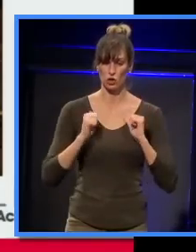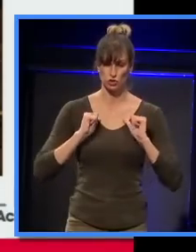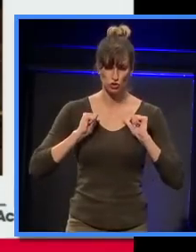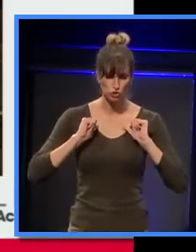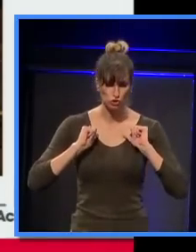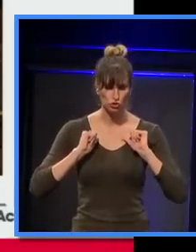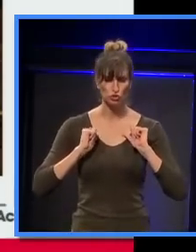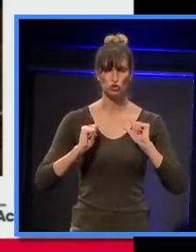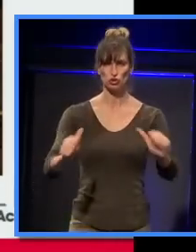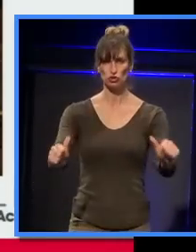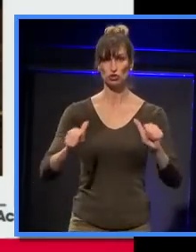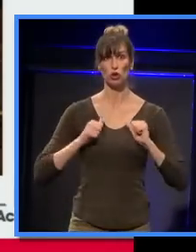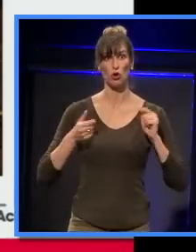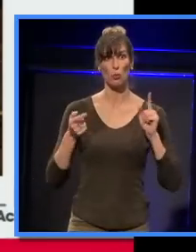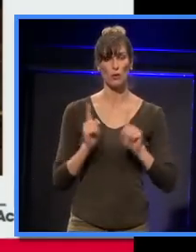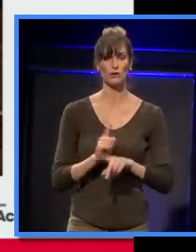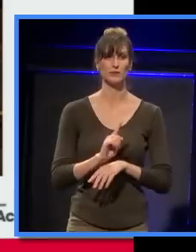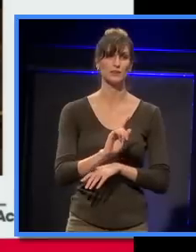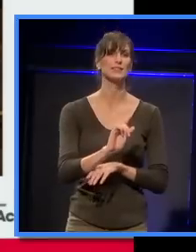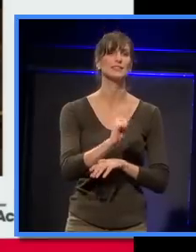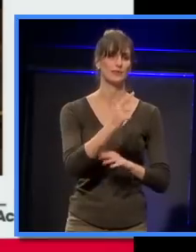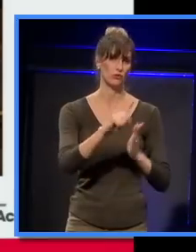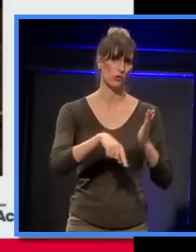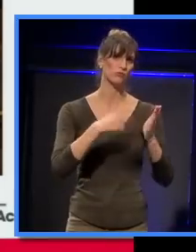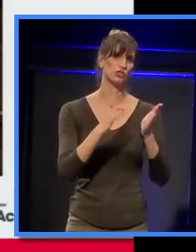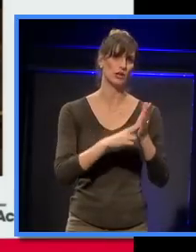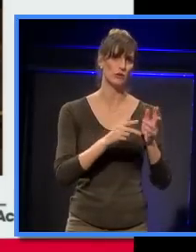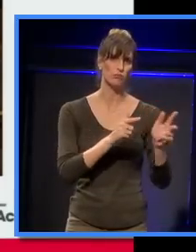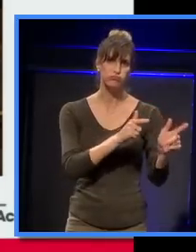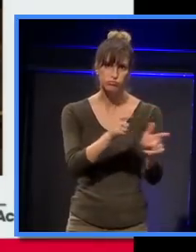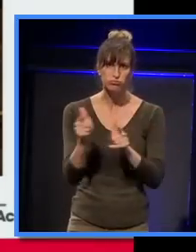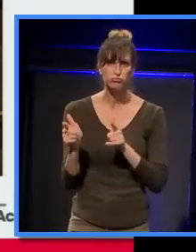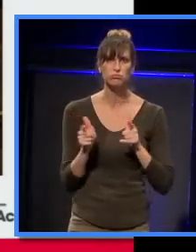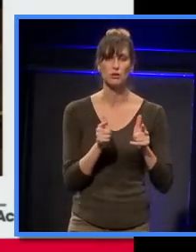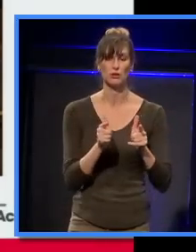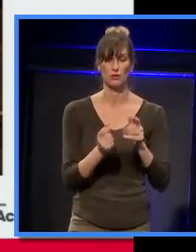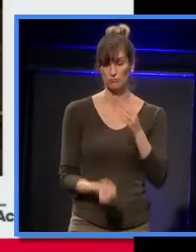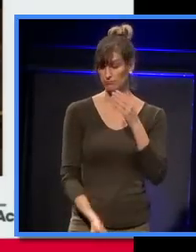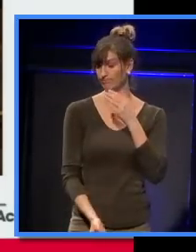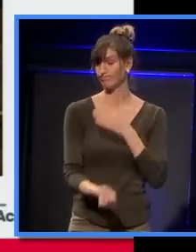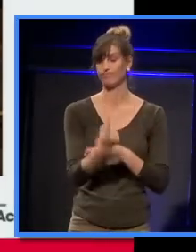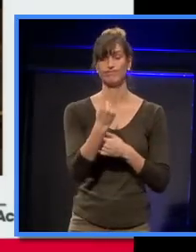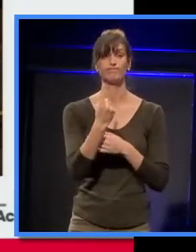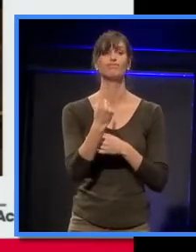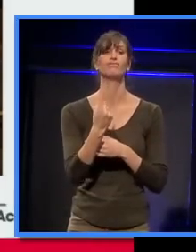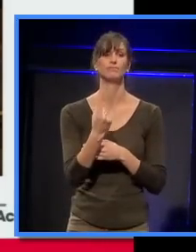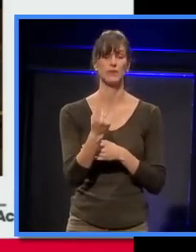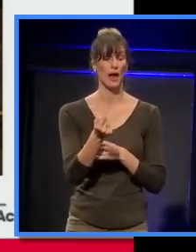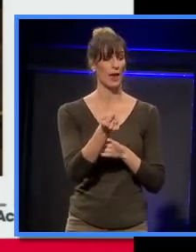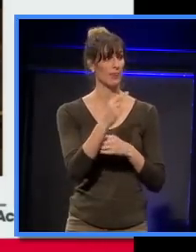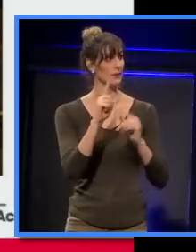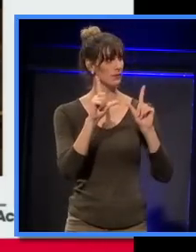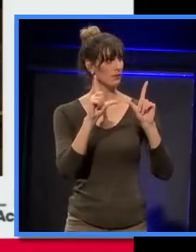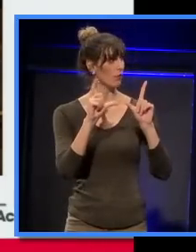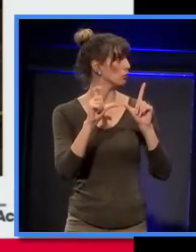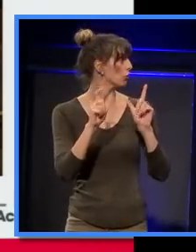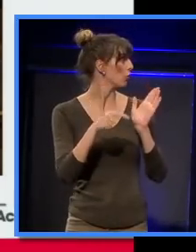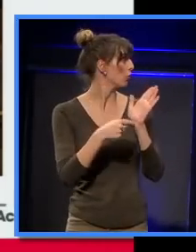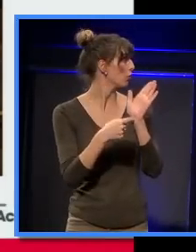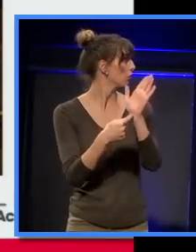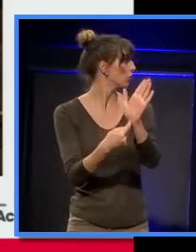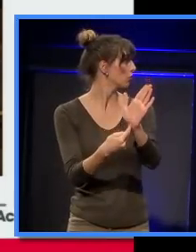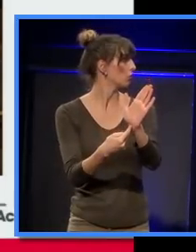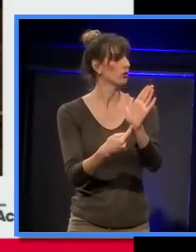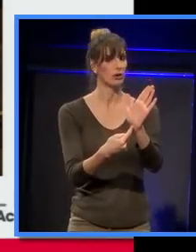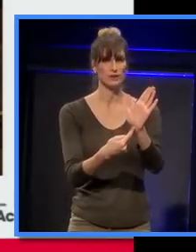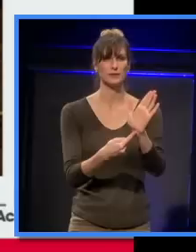events of the 7th of January happened, and this photo is taken, the